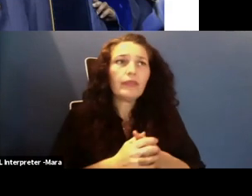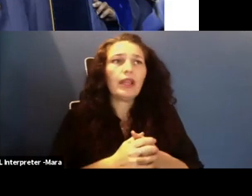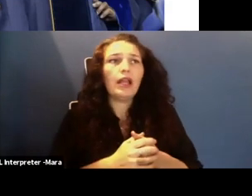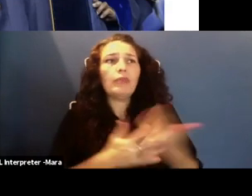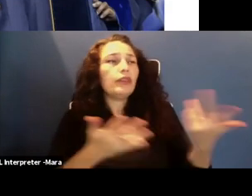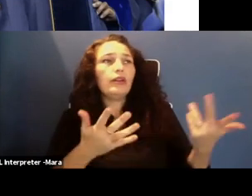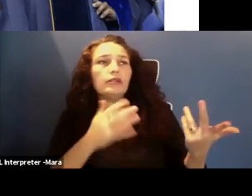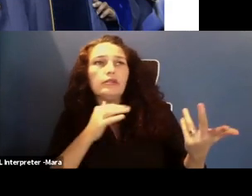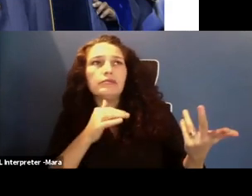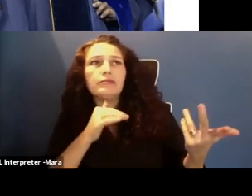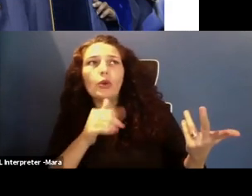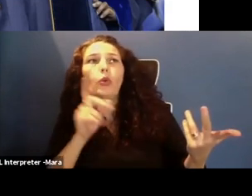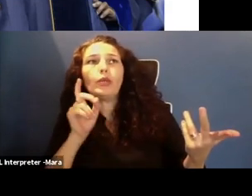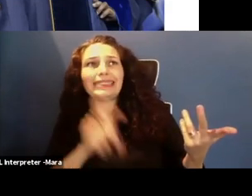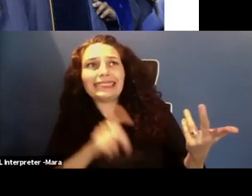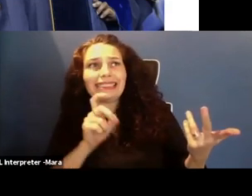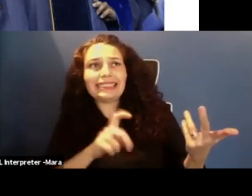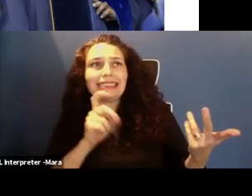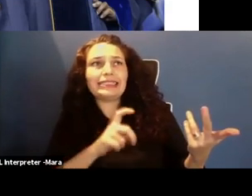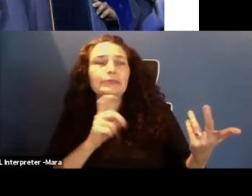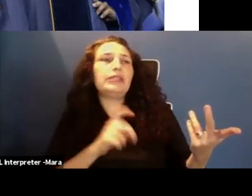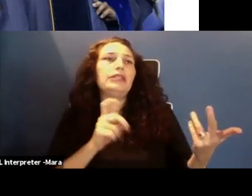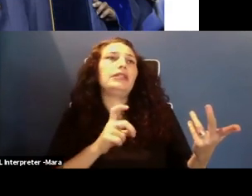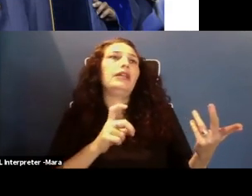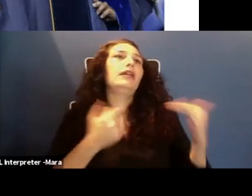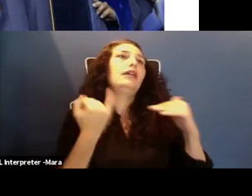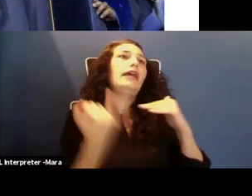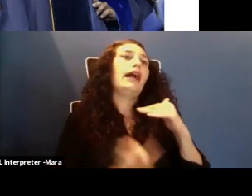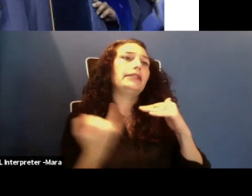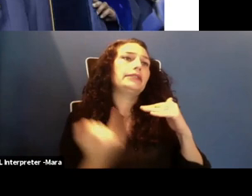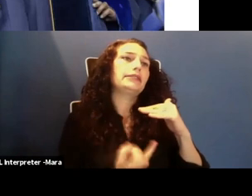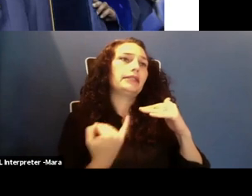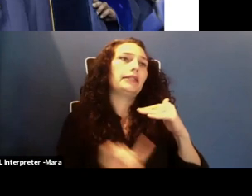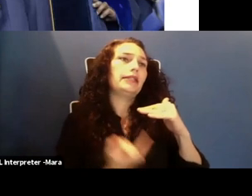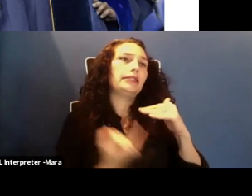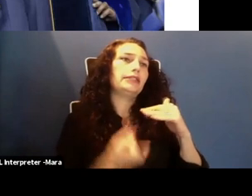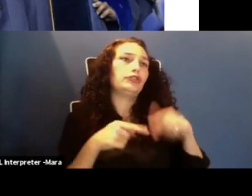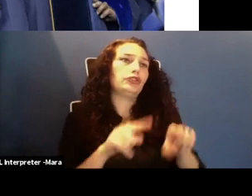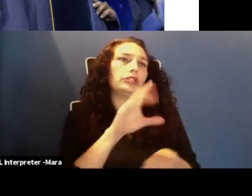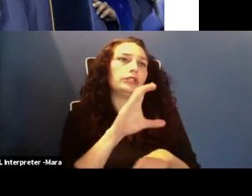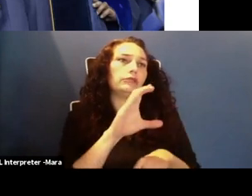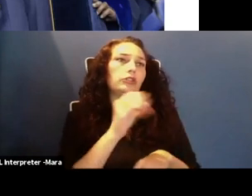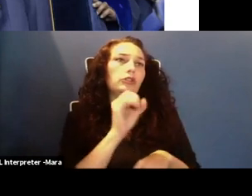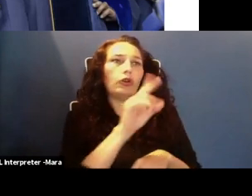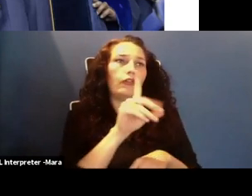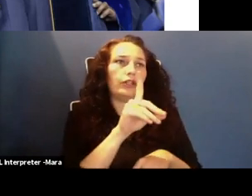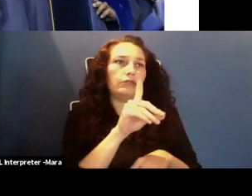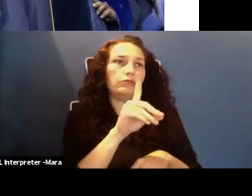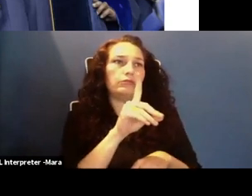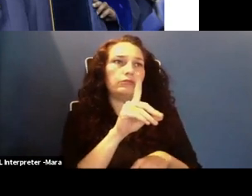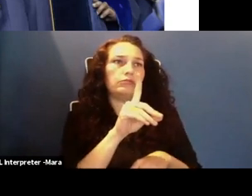COVID-19. They need to be with people that they can build community and feel safe, where they can follow their adherence.